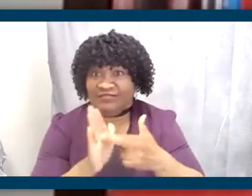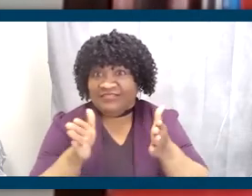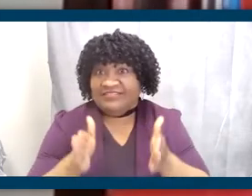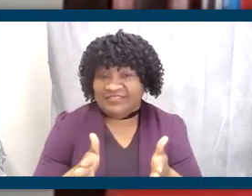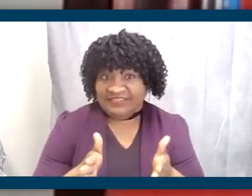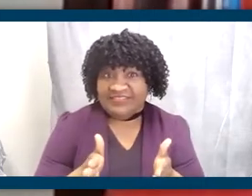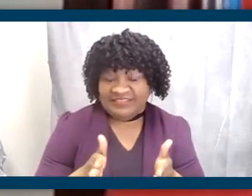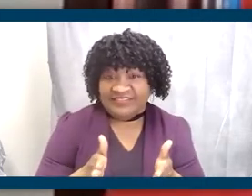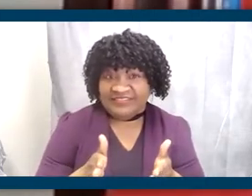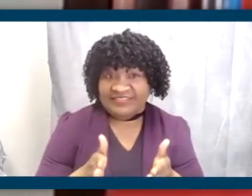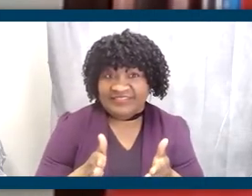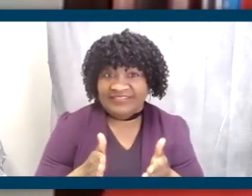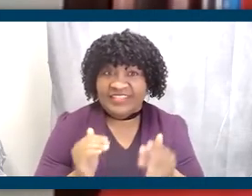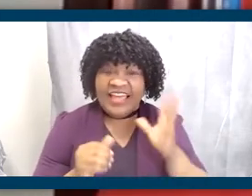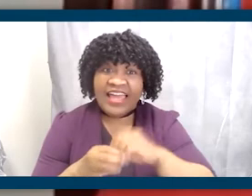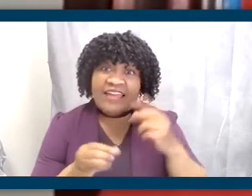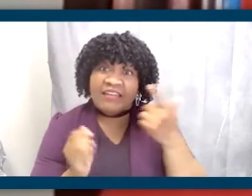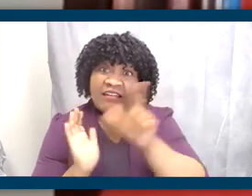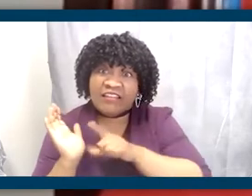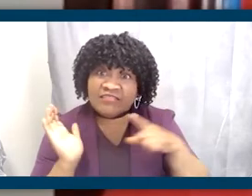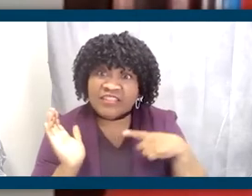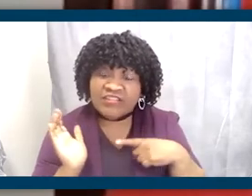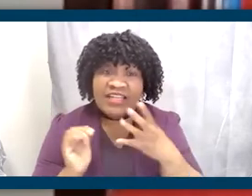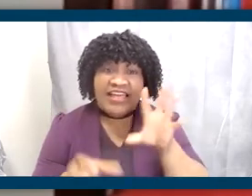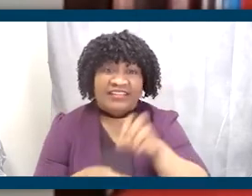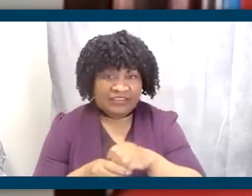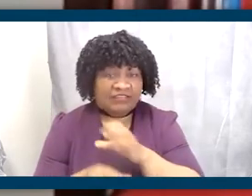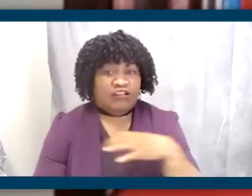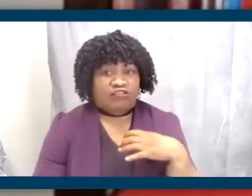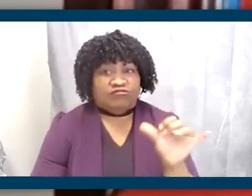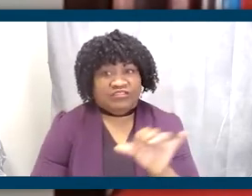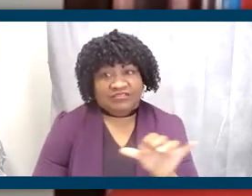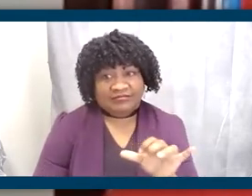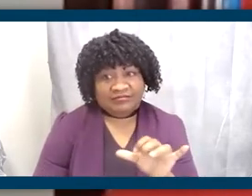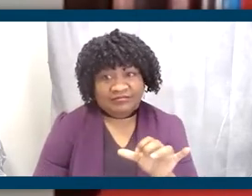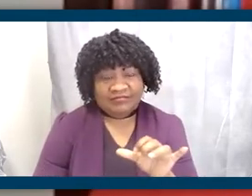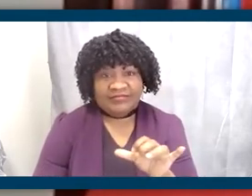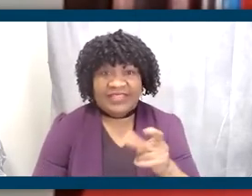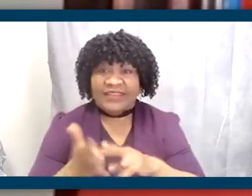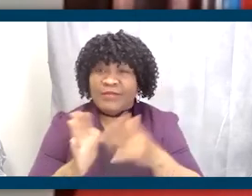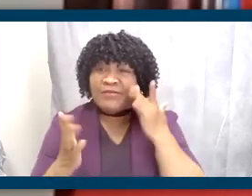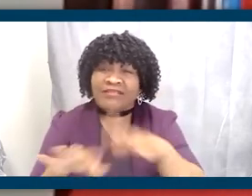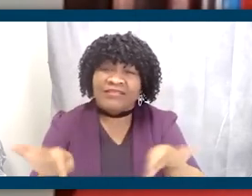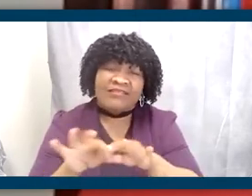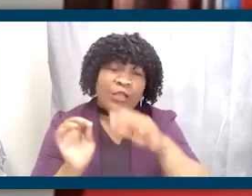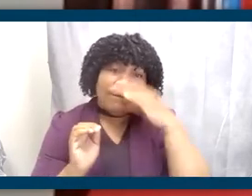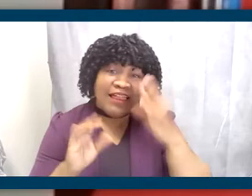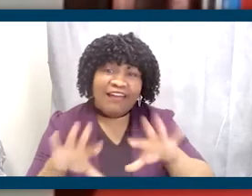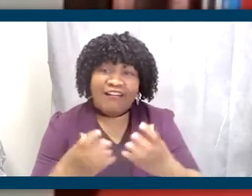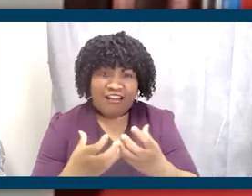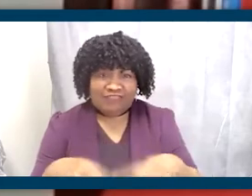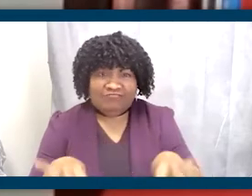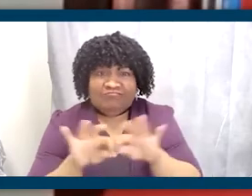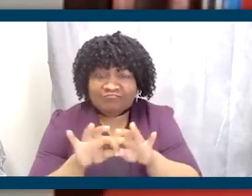in the legislature and in Congress. That is why the Black Caucus will be adopting